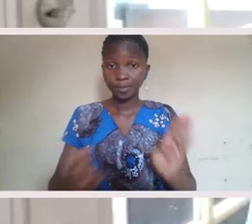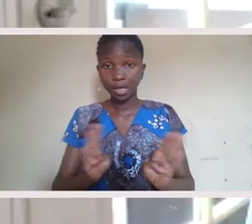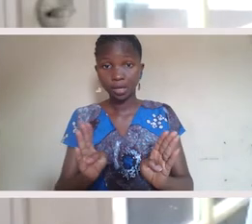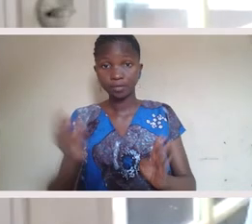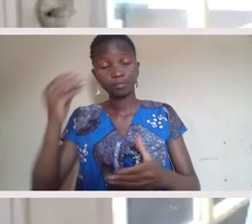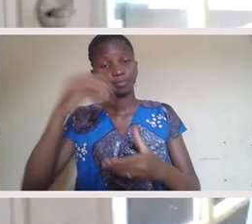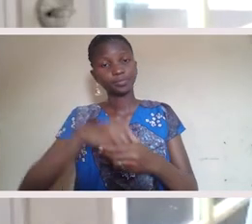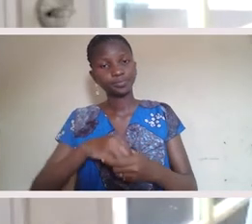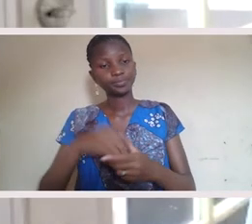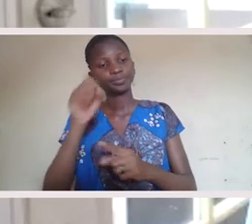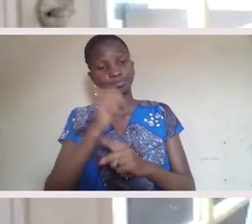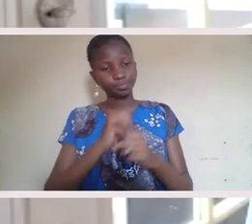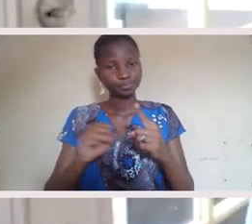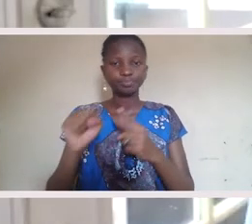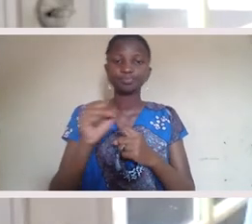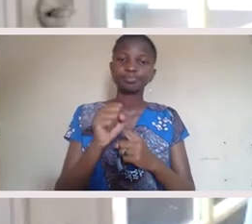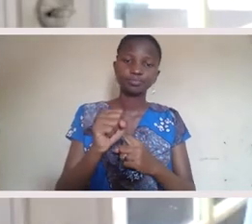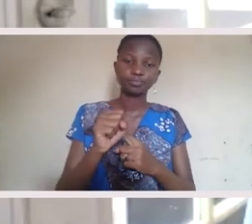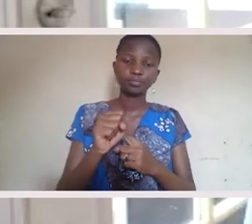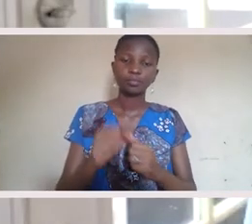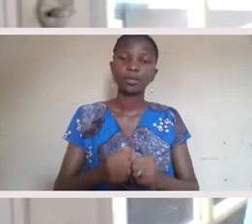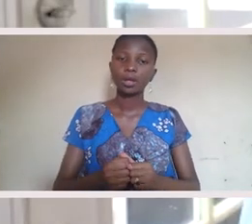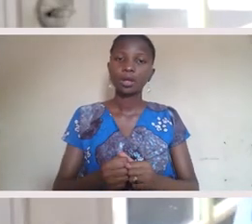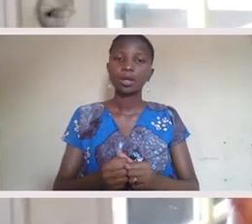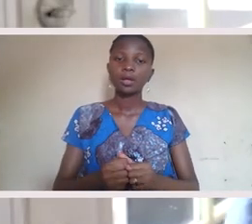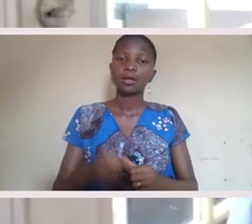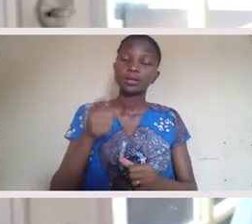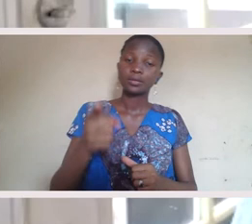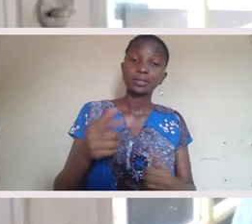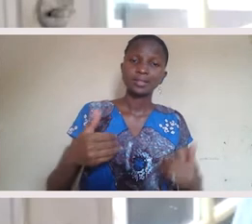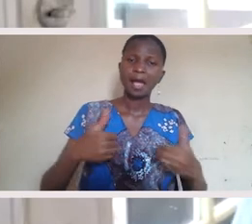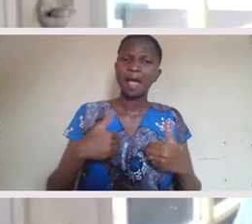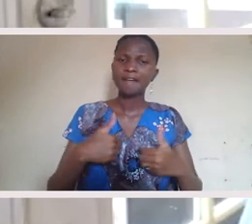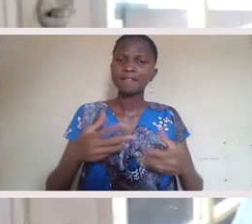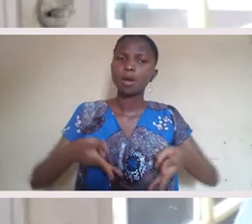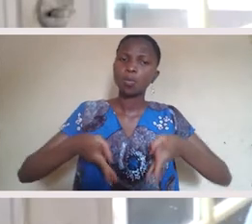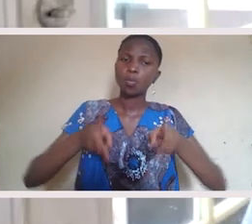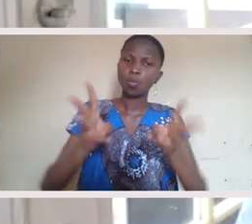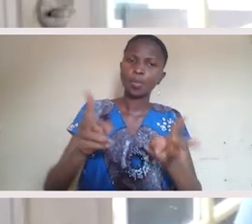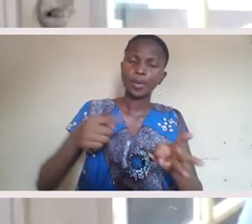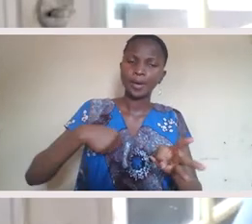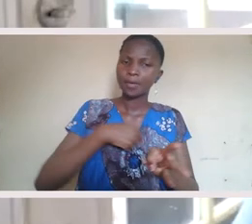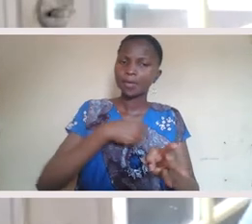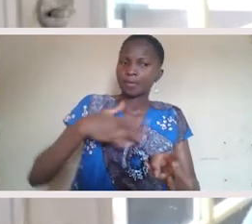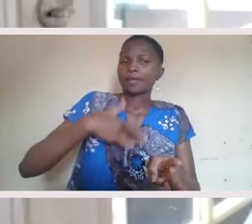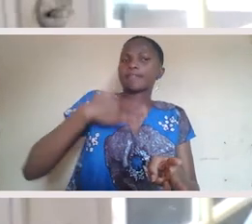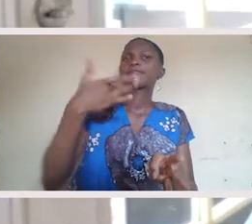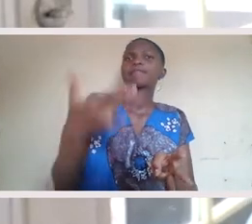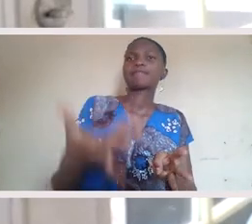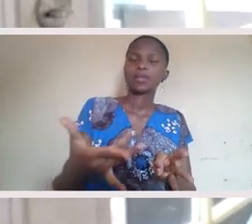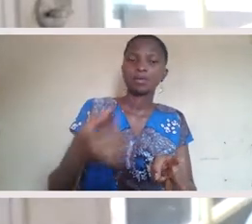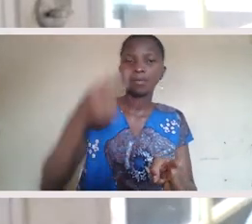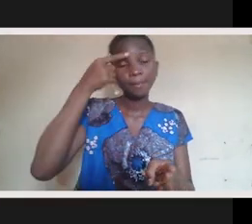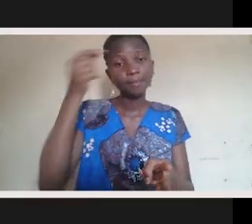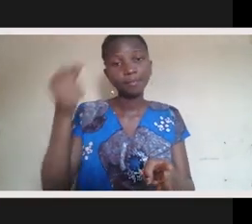there's a rising level of shared consciousness that the experiment is still an experimentation.